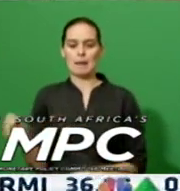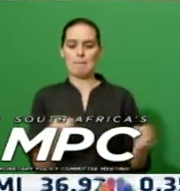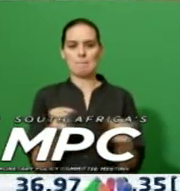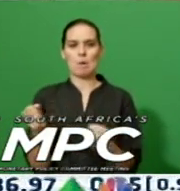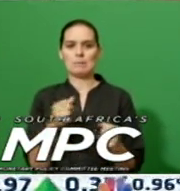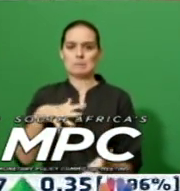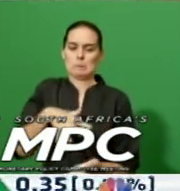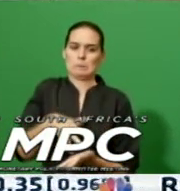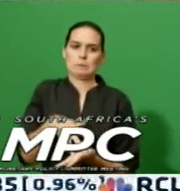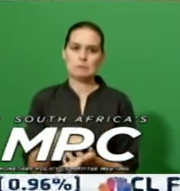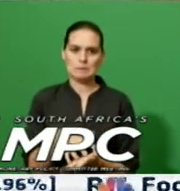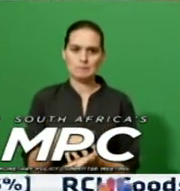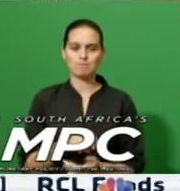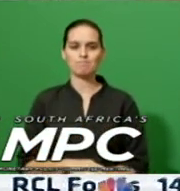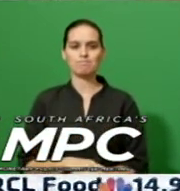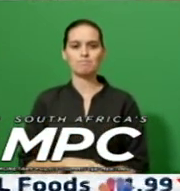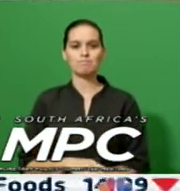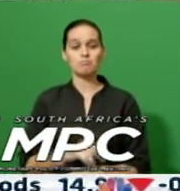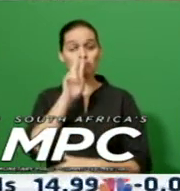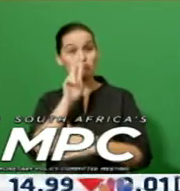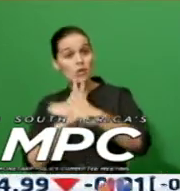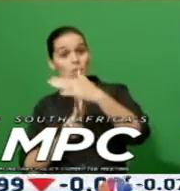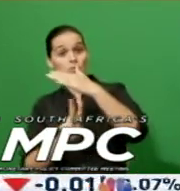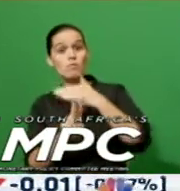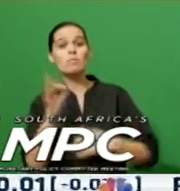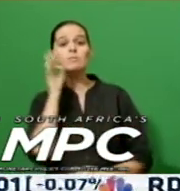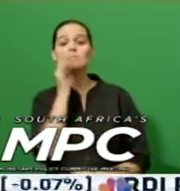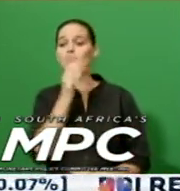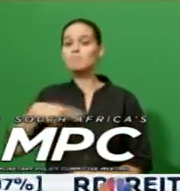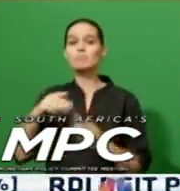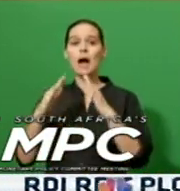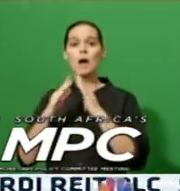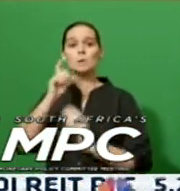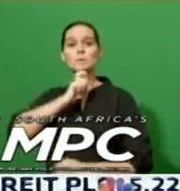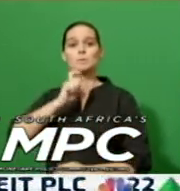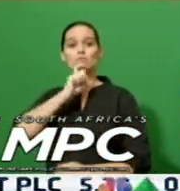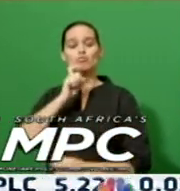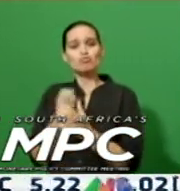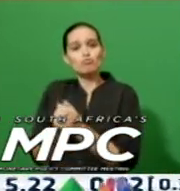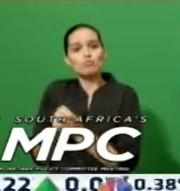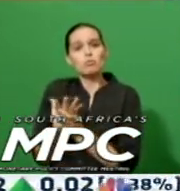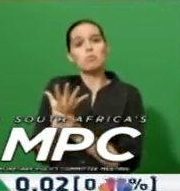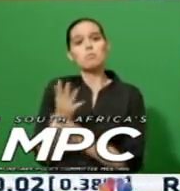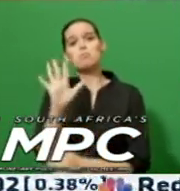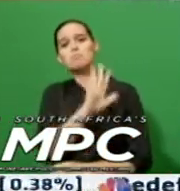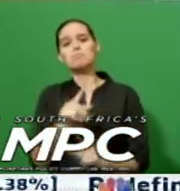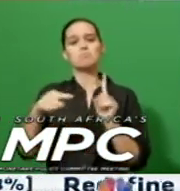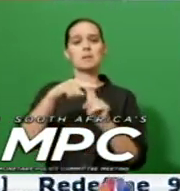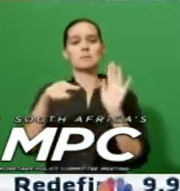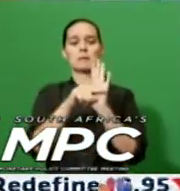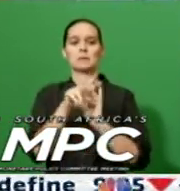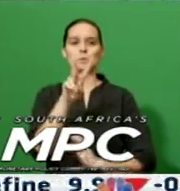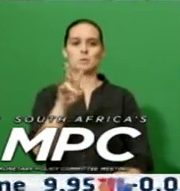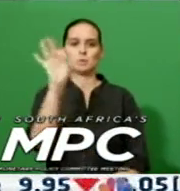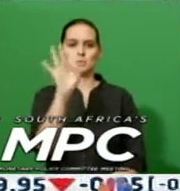Over the forecast period, consumption expenditure growth is expected to remain around 2% on the back